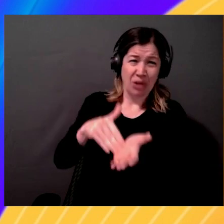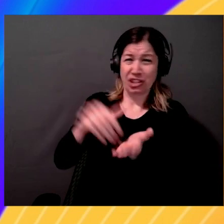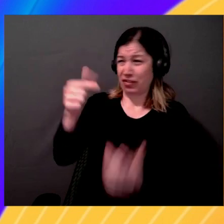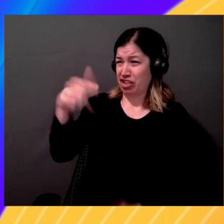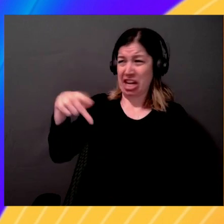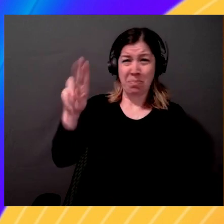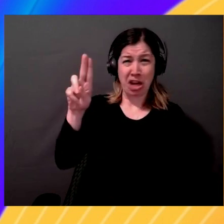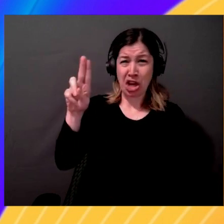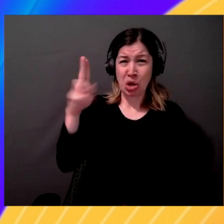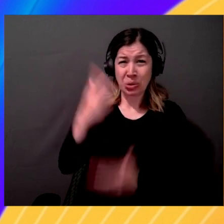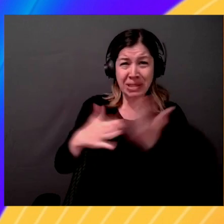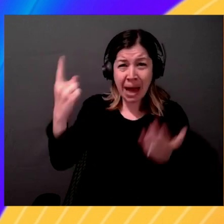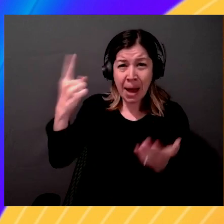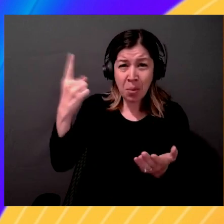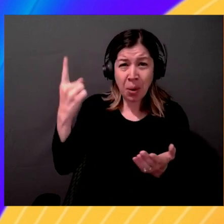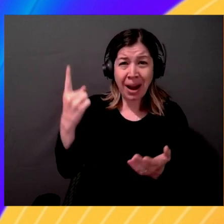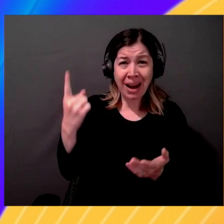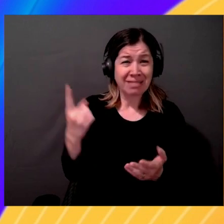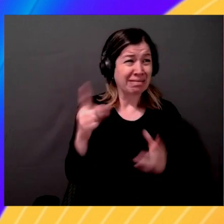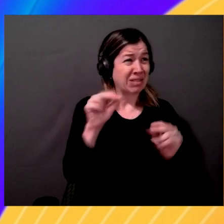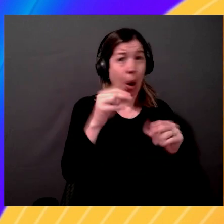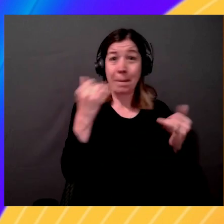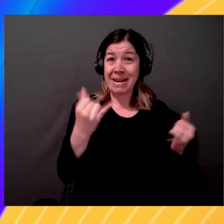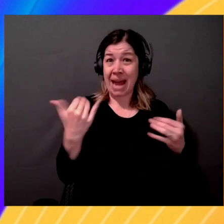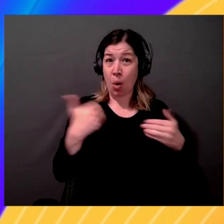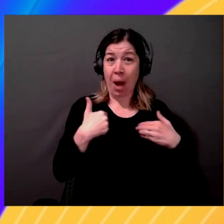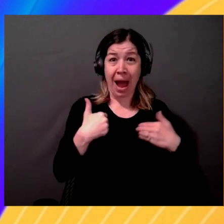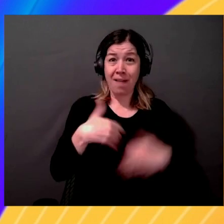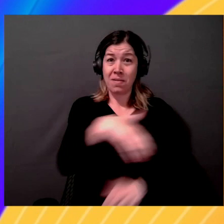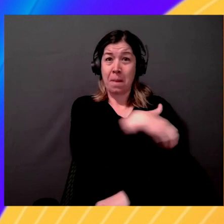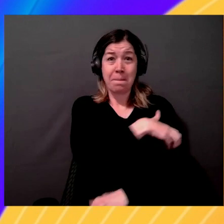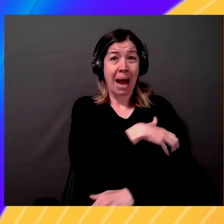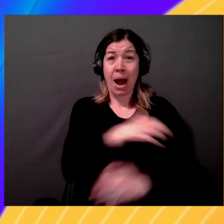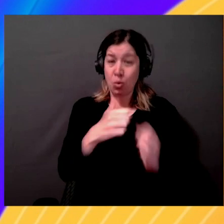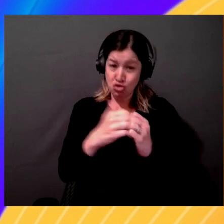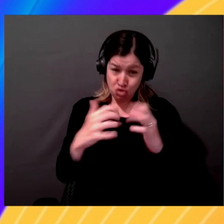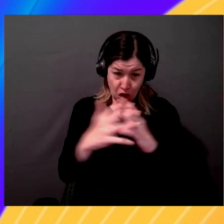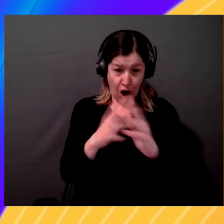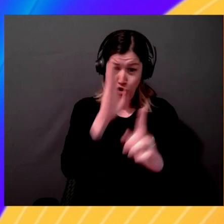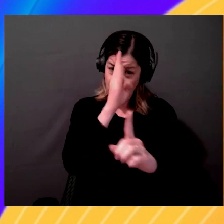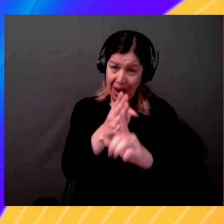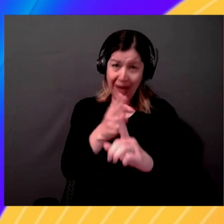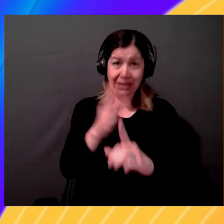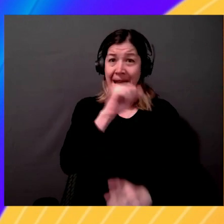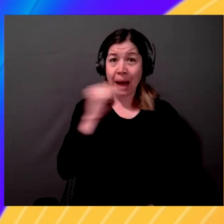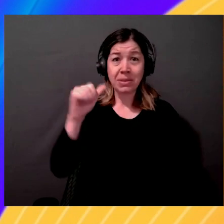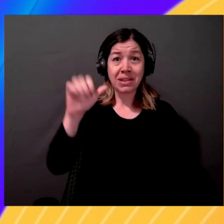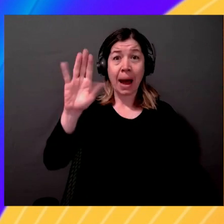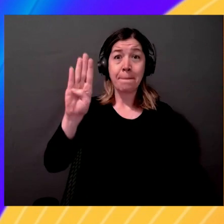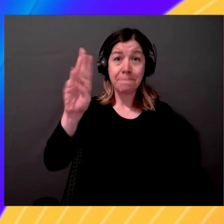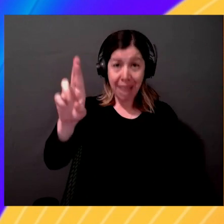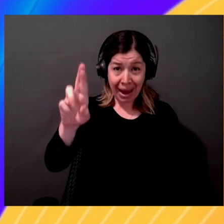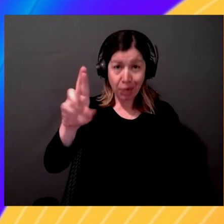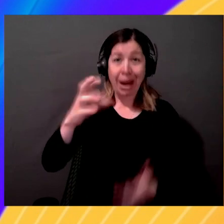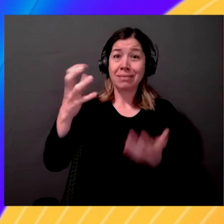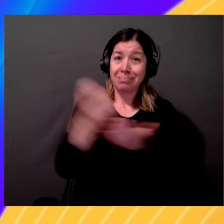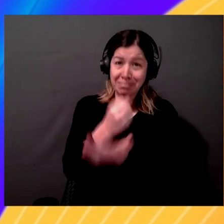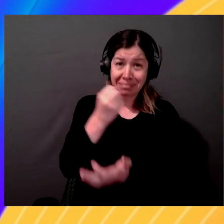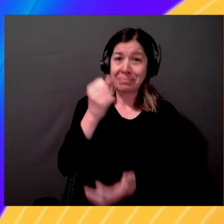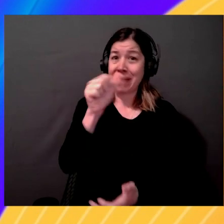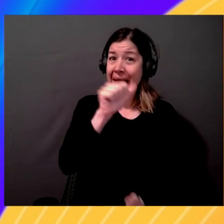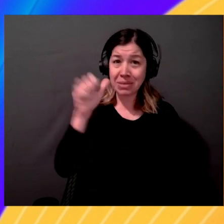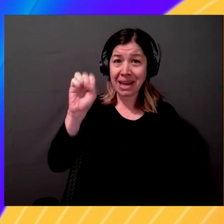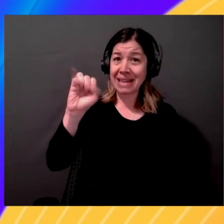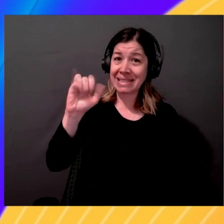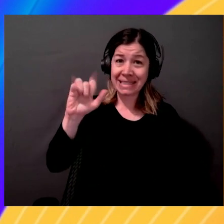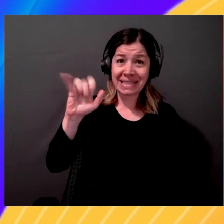now we have the power just to, like, launch it directly in Amazon Bedrock, take advantage of the AWS Silicon and NVIDIA GPUs directly without having to